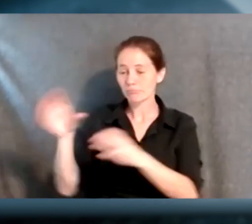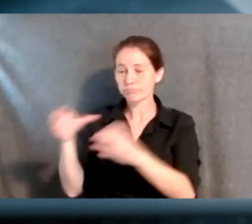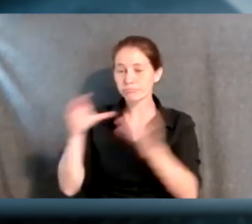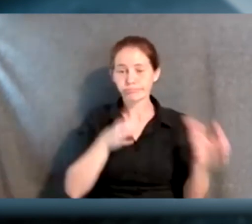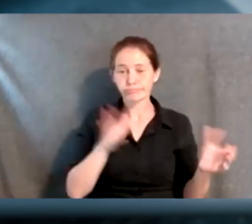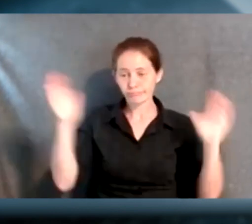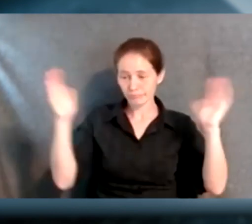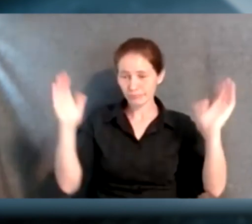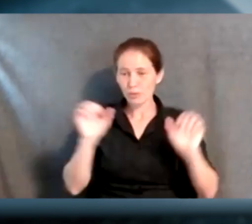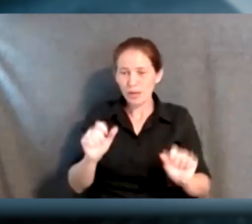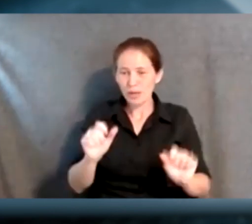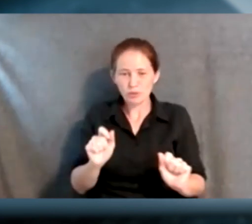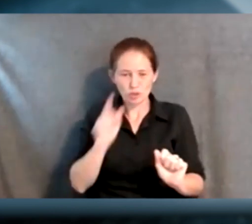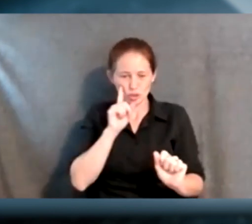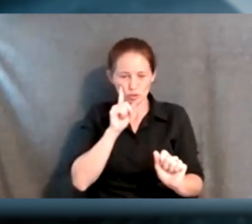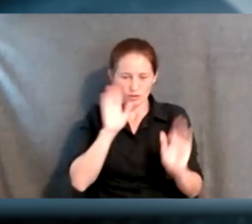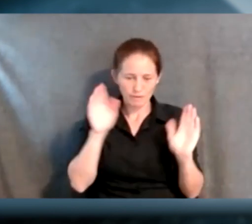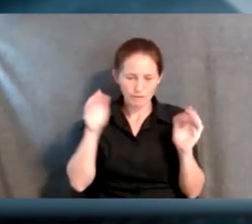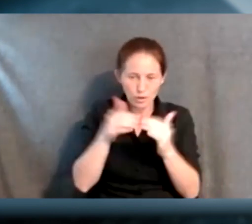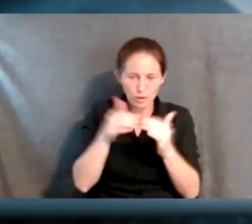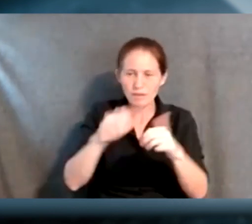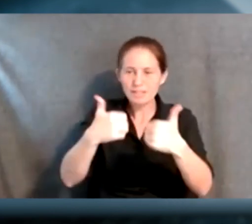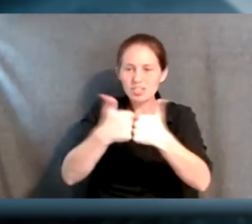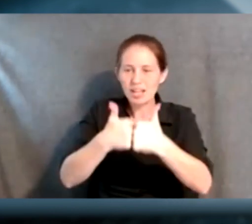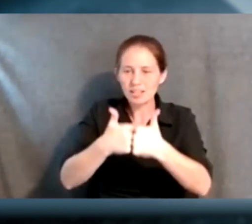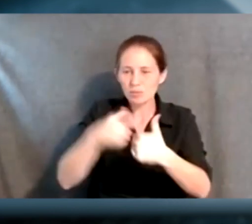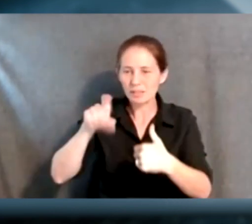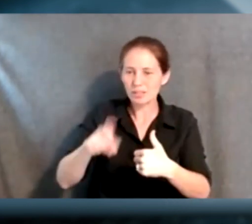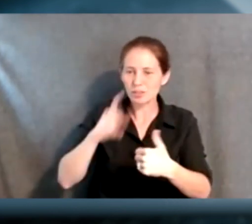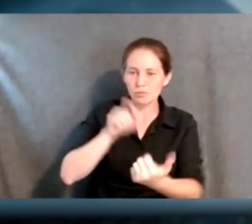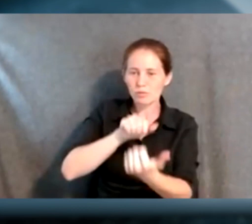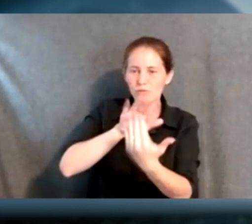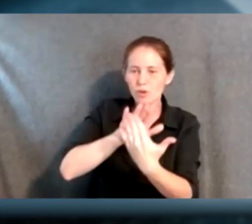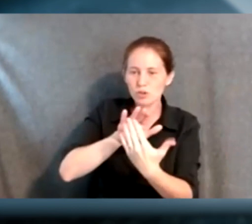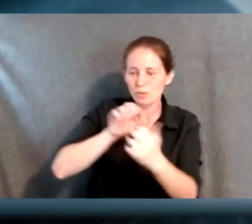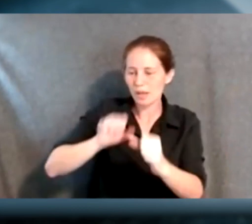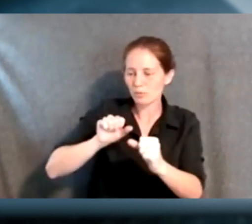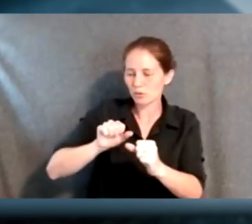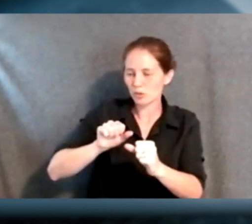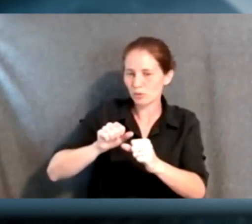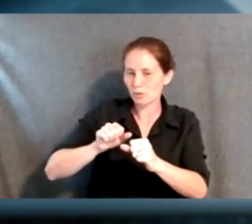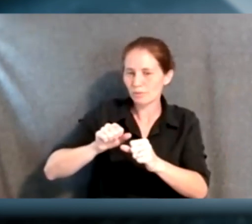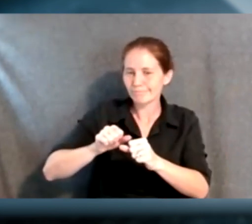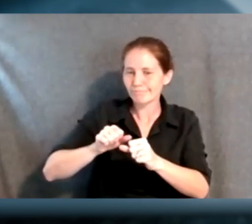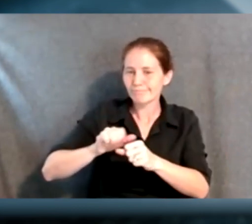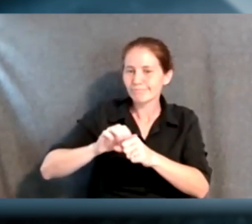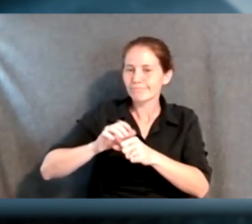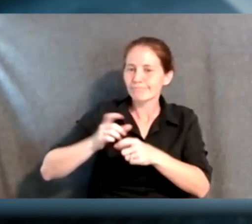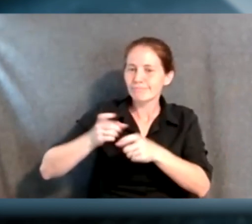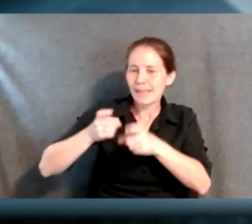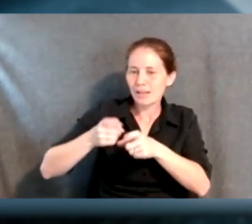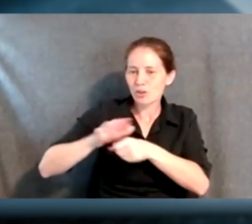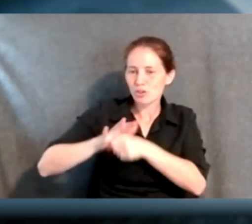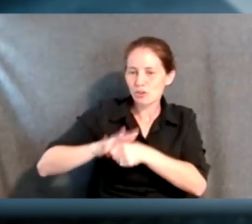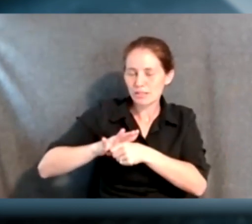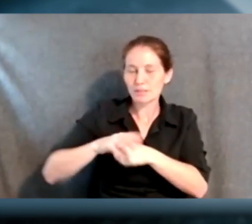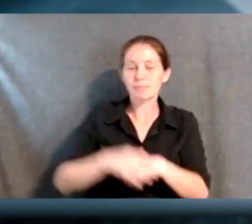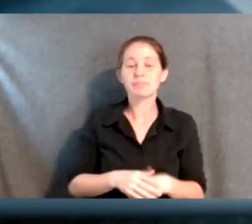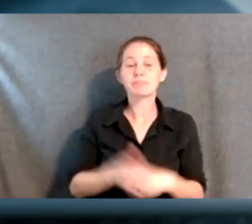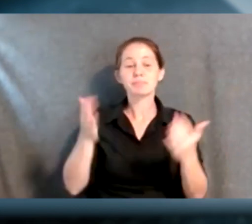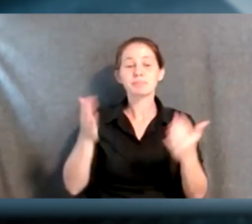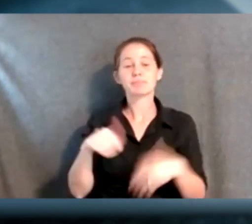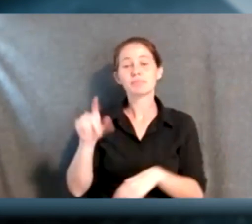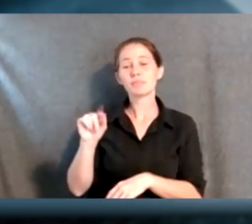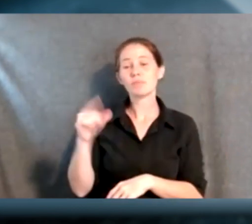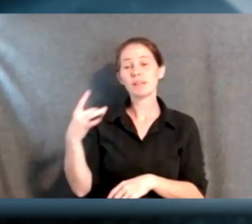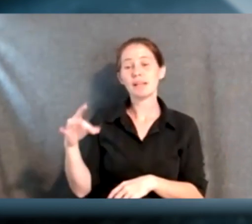we really need to address to identify all those stresses, to handle all those stresses. And then in 2018, we